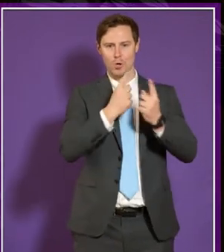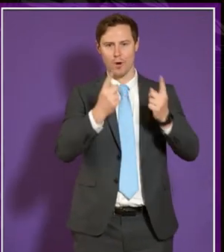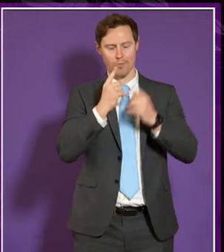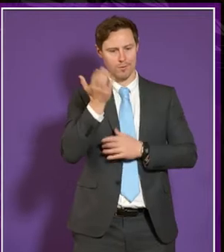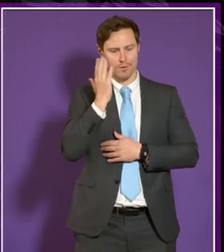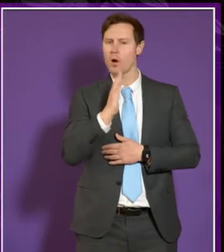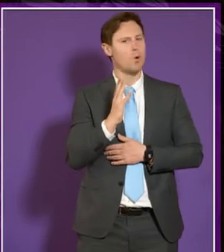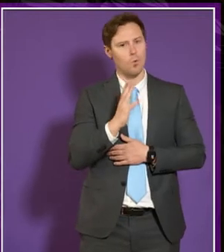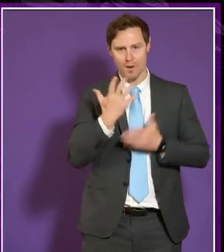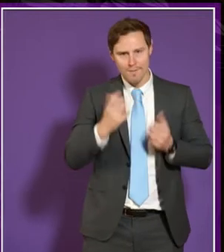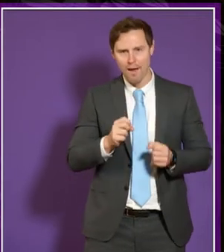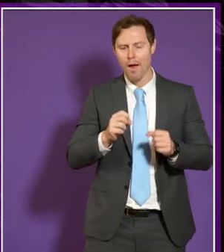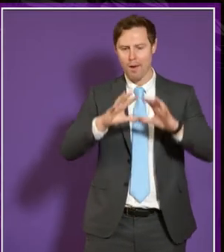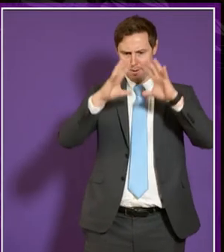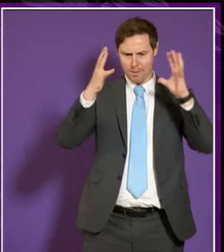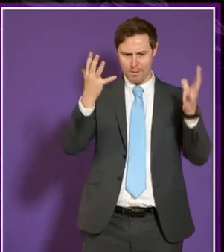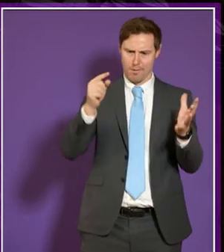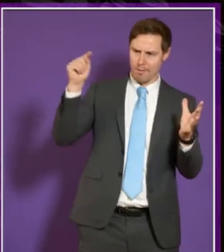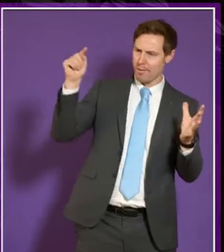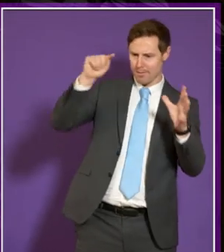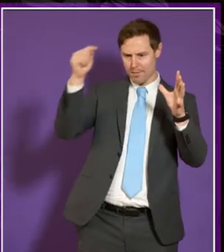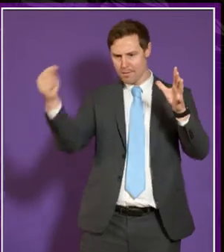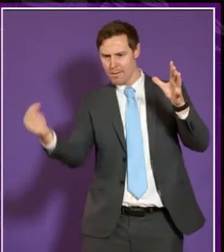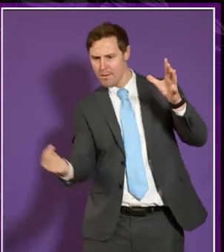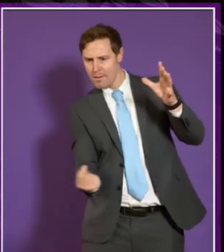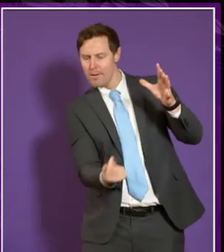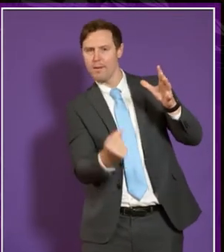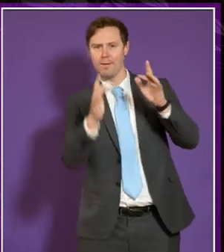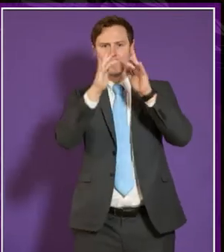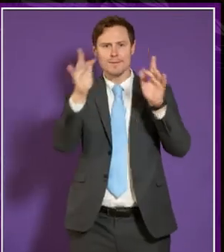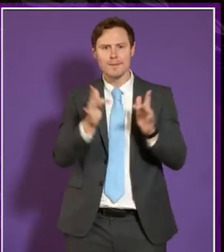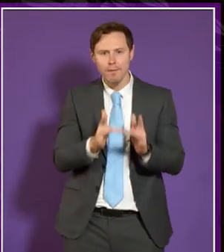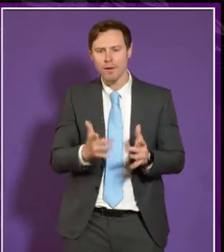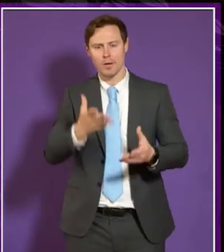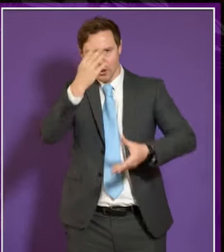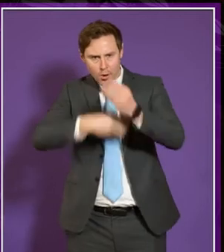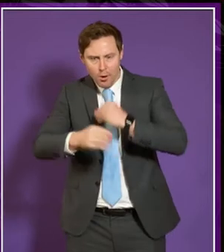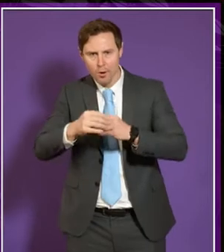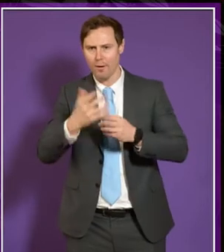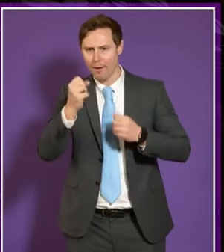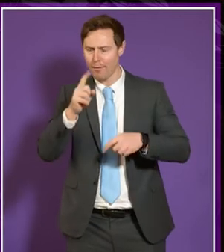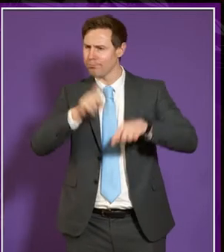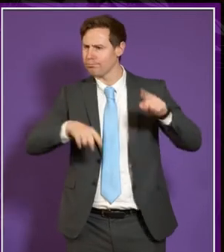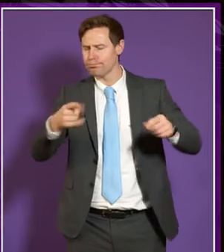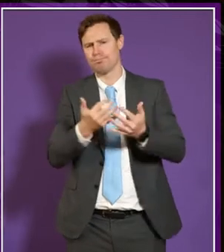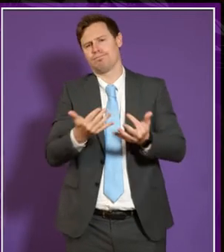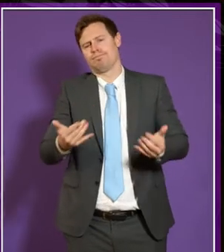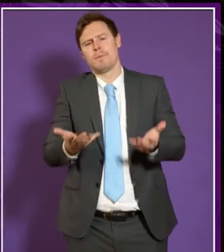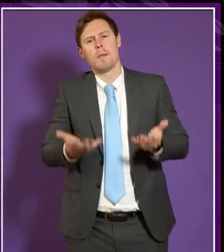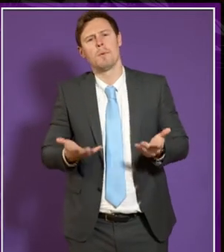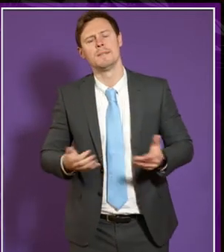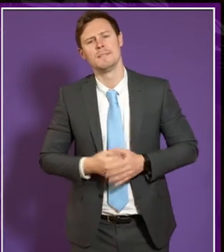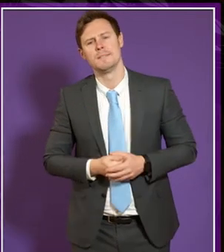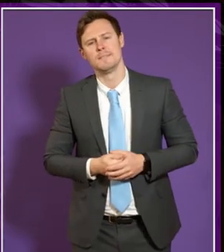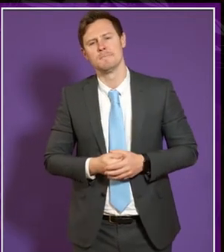have campuses overseas we have um distance learning arrangements we have online learning and